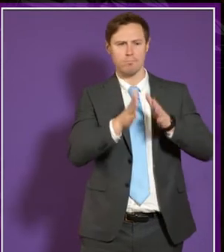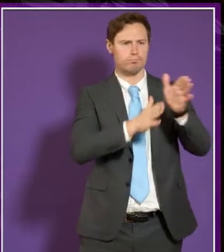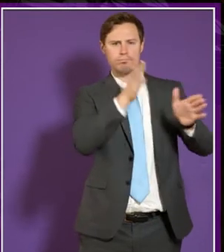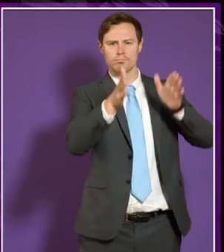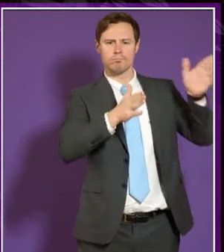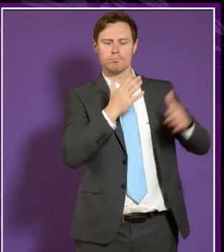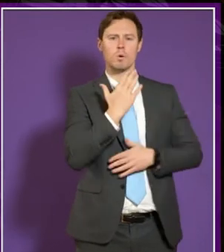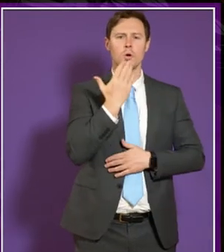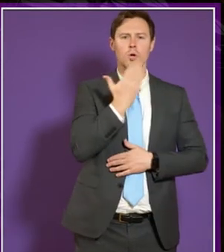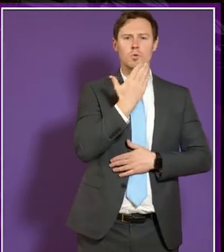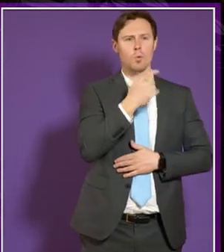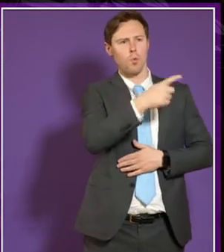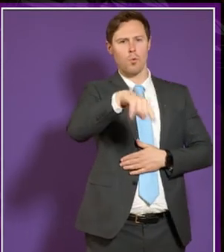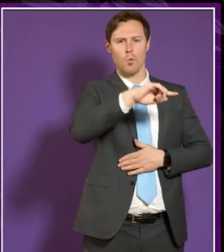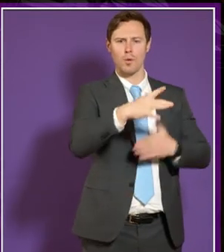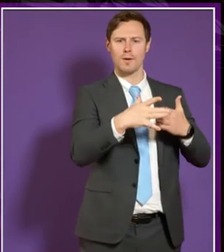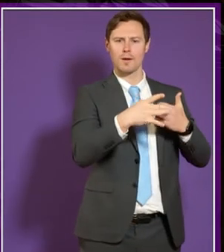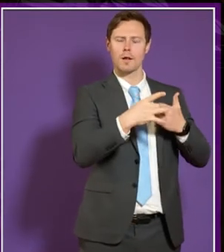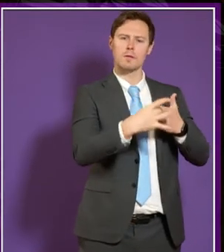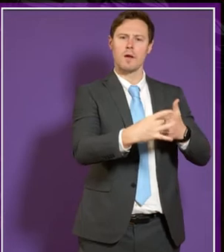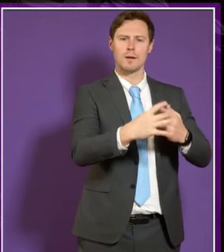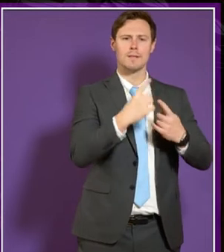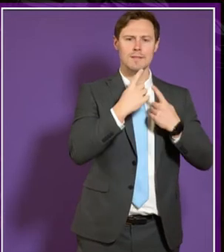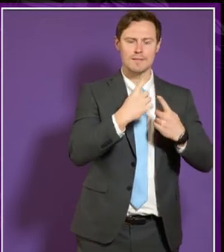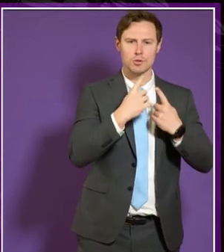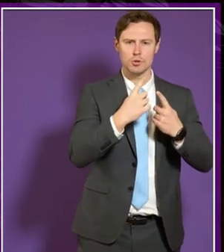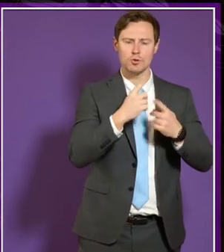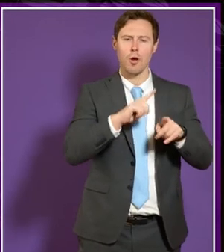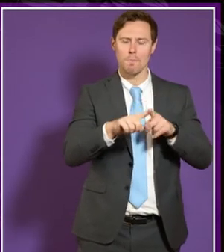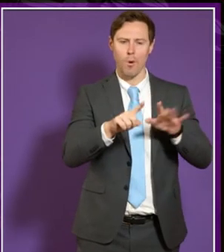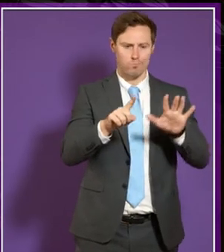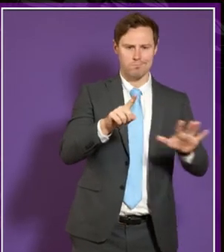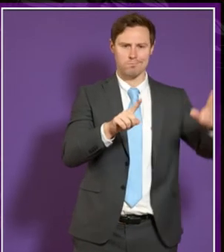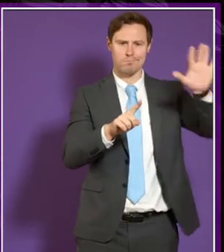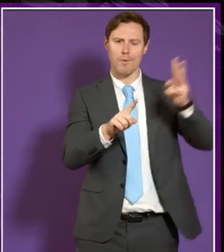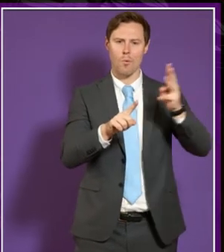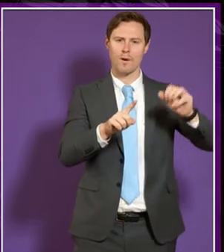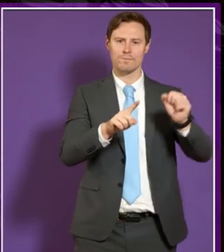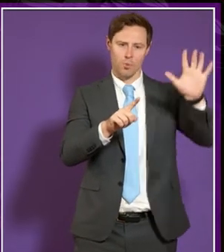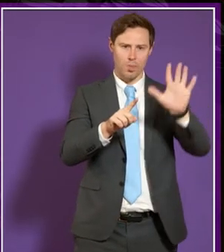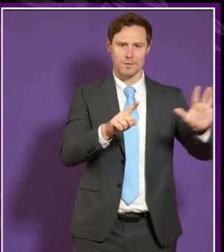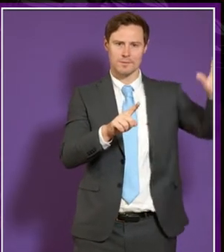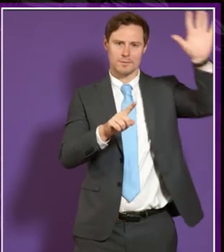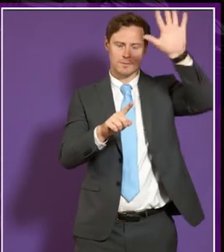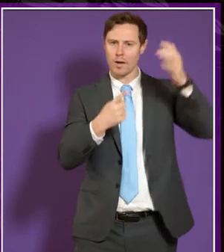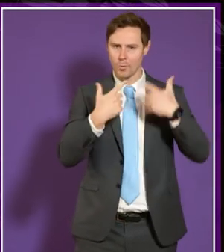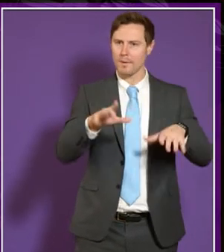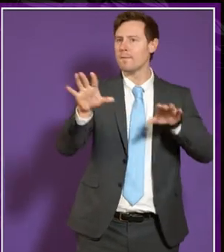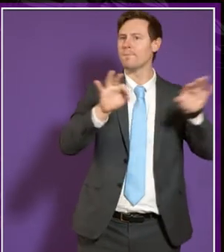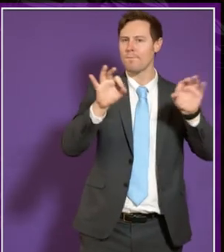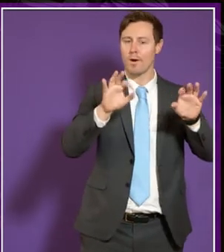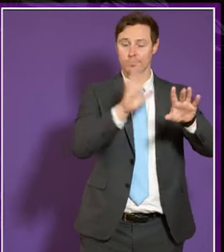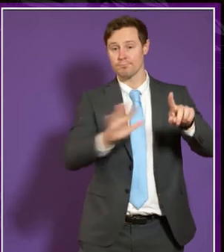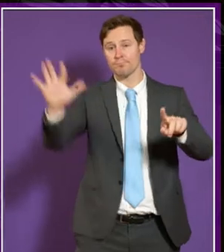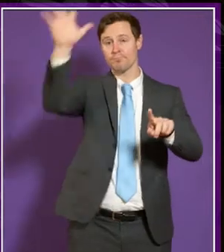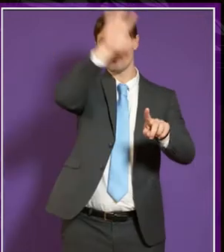guidance teachers generally from the west of Scotland, although it open up Scotland wide.